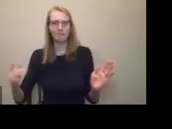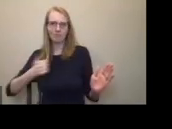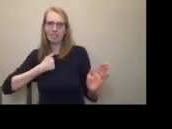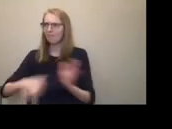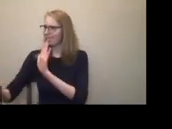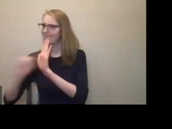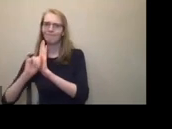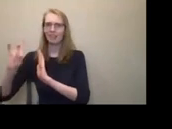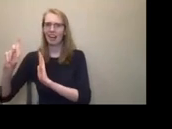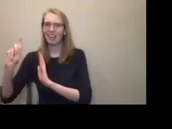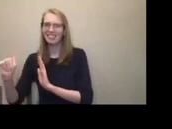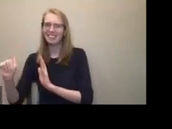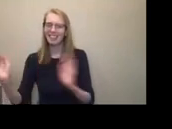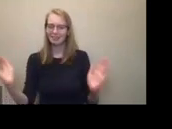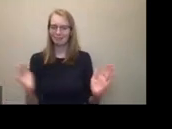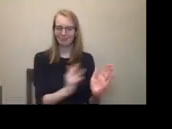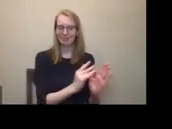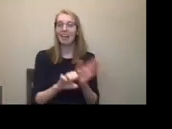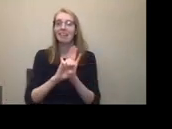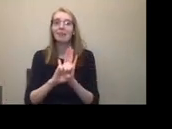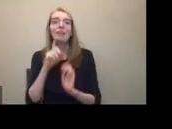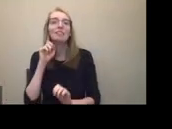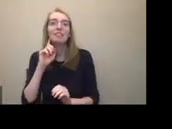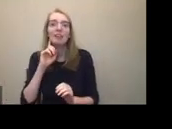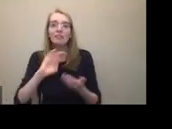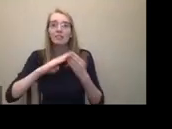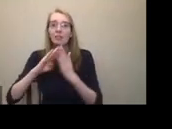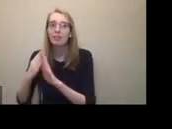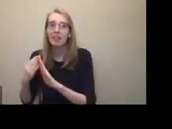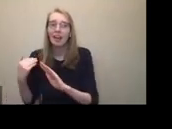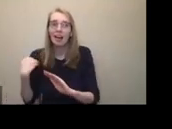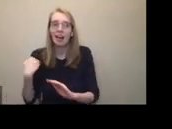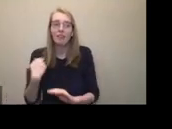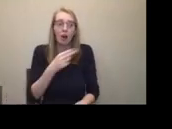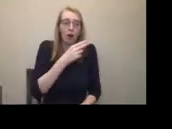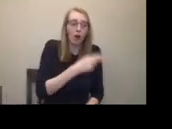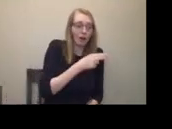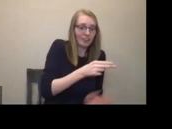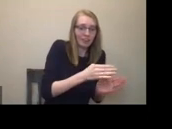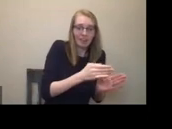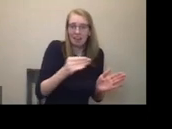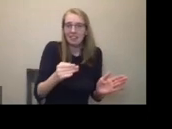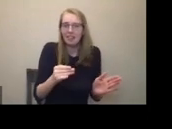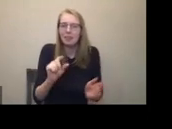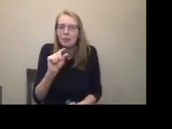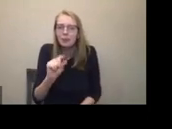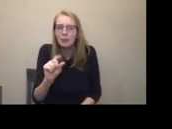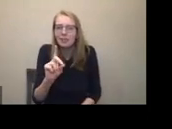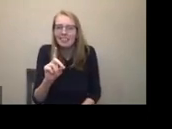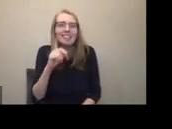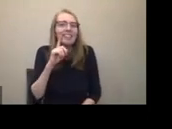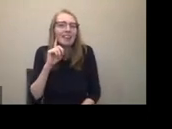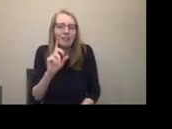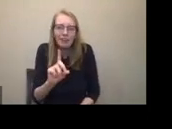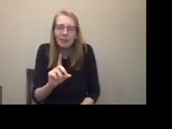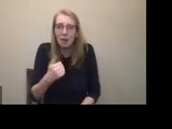So in the deaf community, we go from hard of hearing to small d deaf. Small d deaf means I'm not quite an ASL signer yet. I'm just coming into the